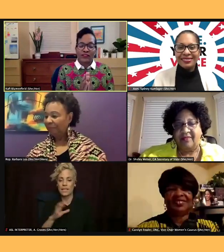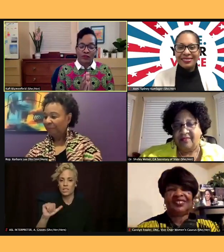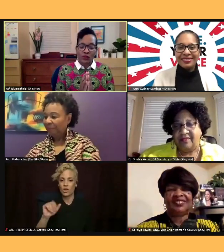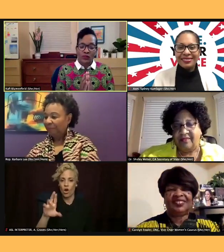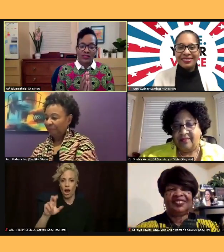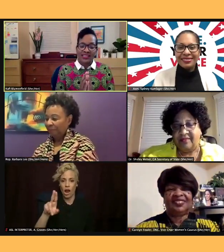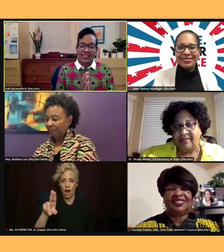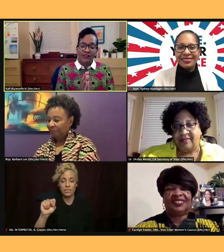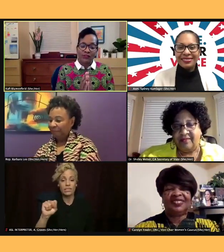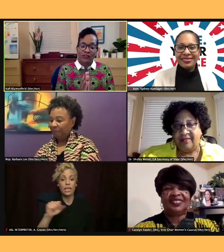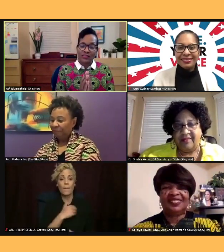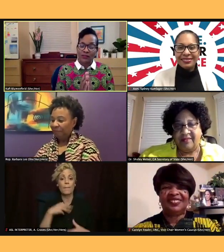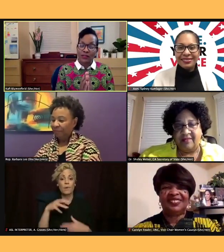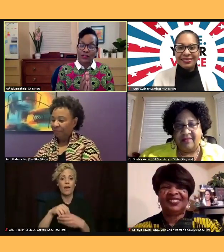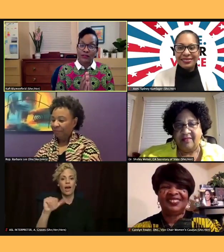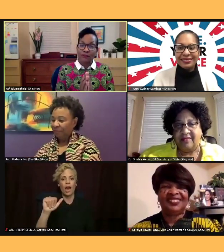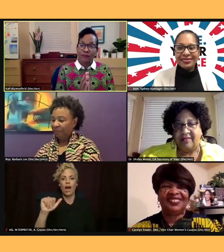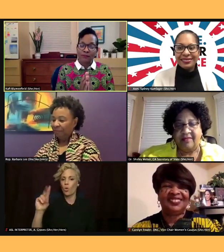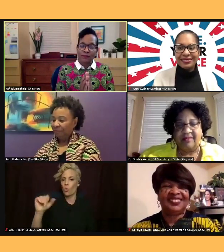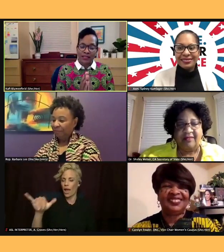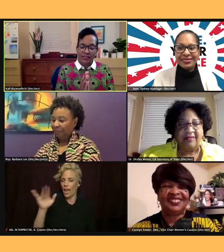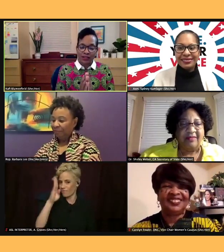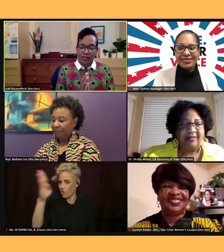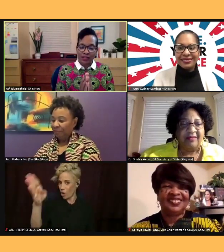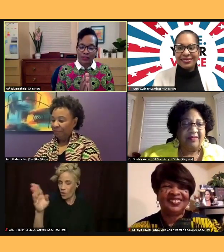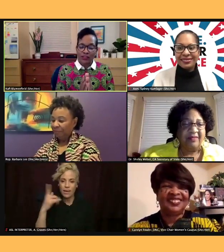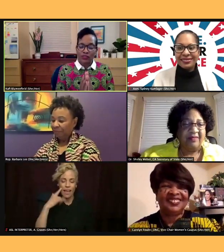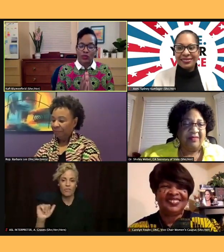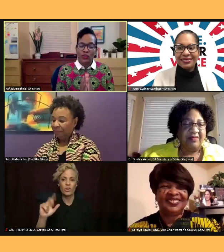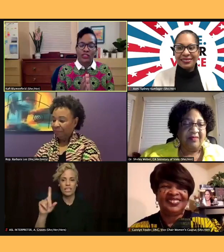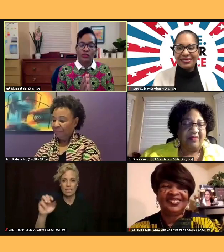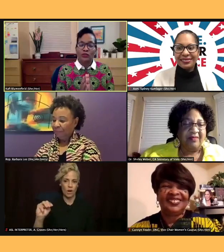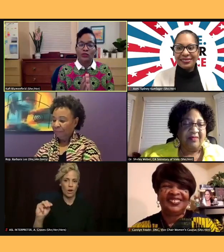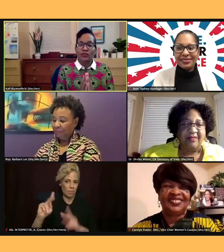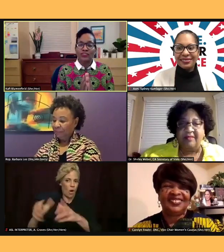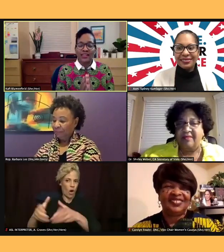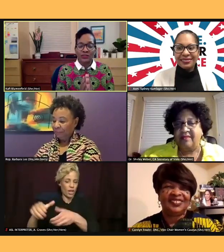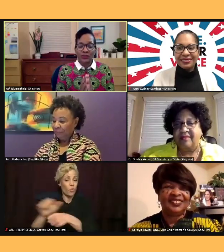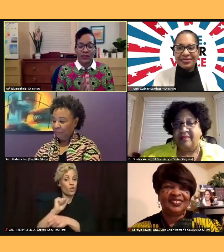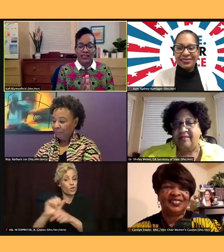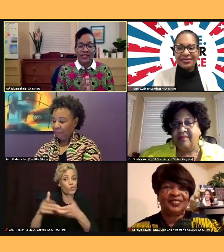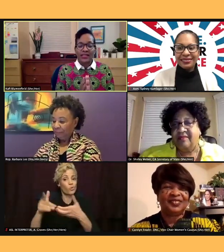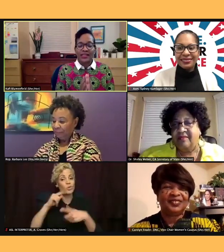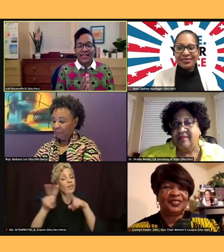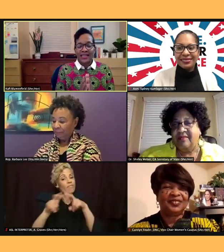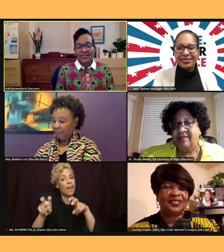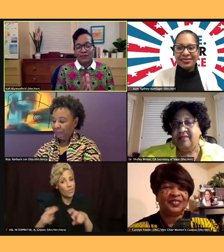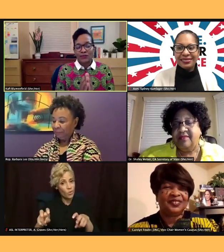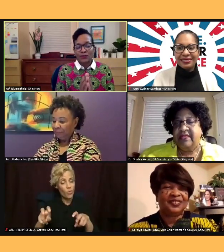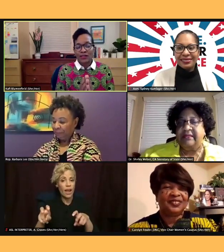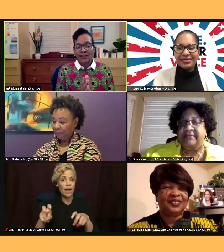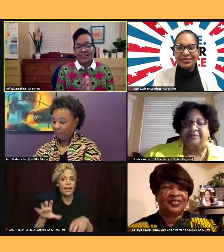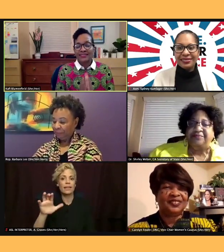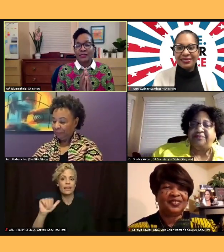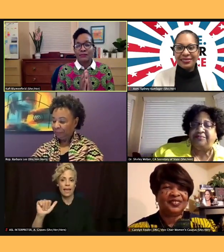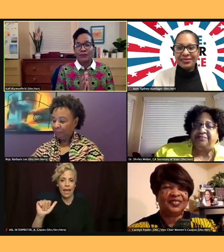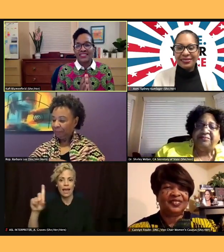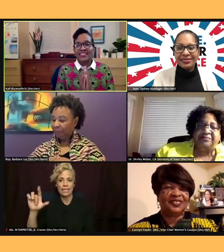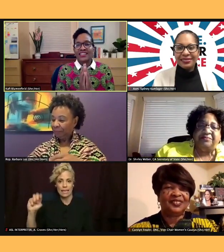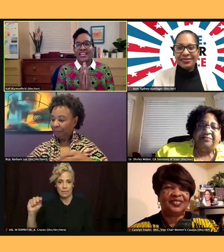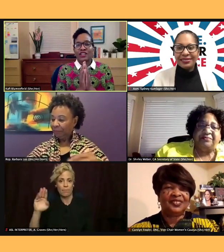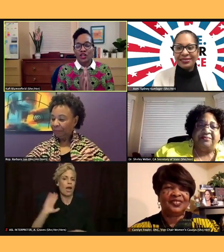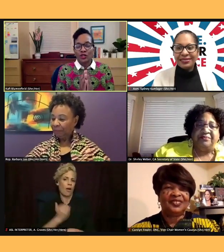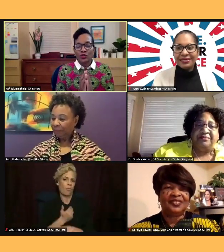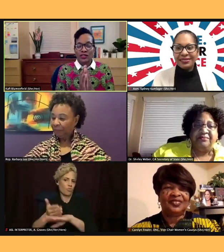California Democratic Party's working group to evaluate CADDAM's progress in implementing a code